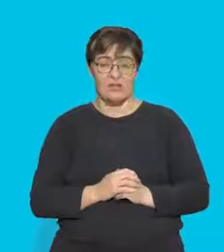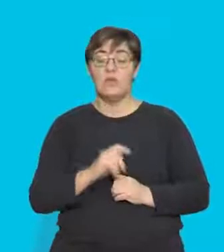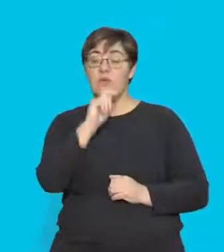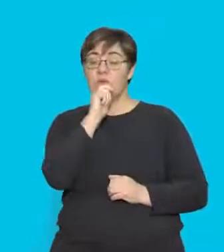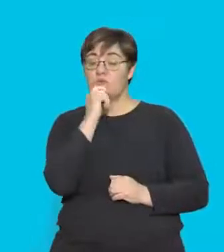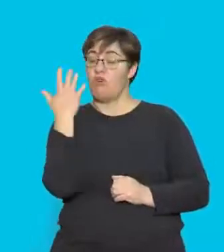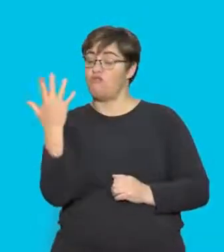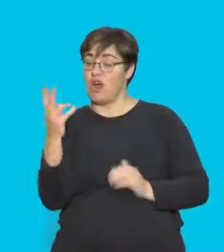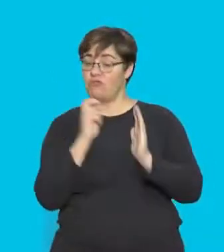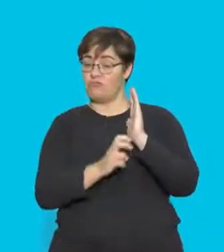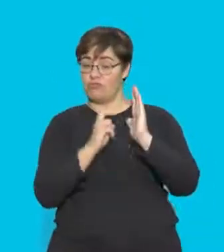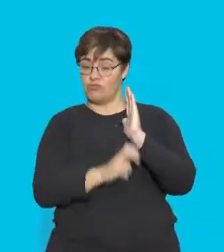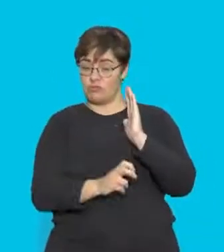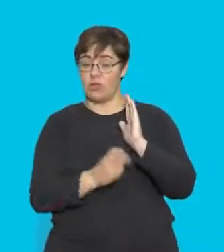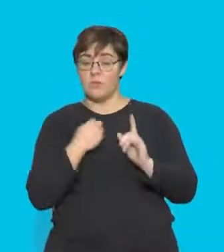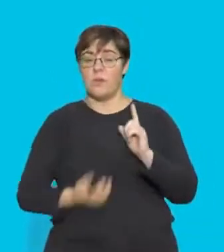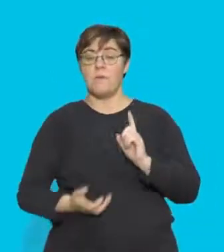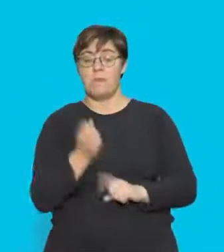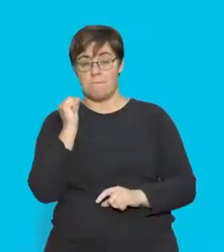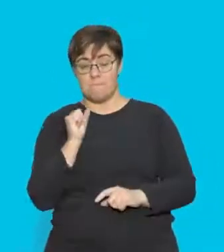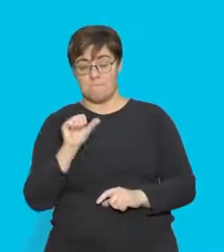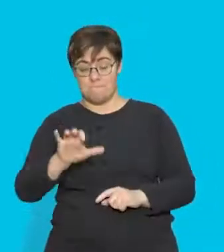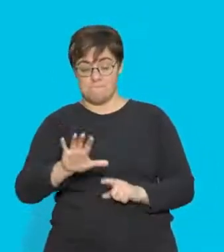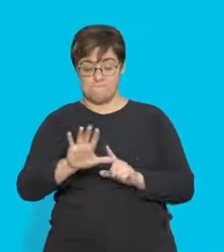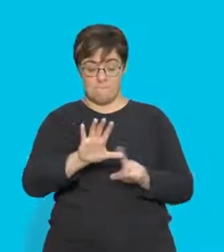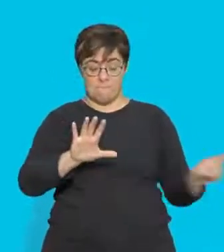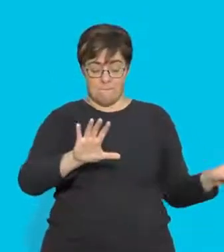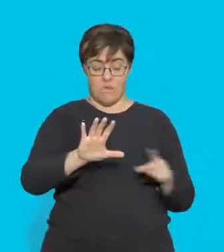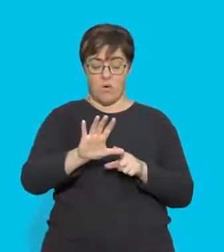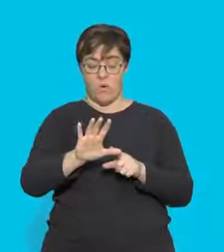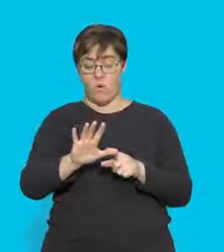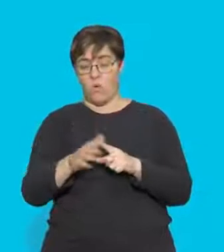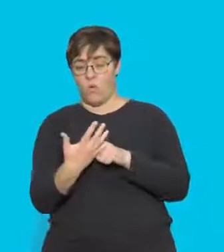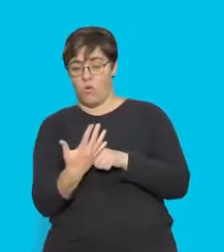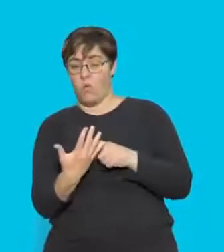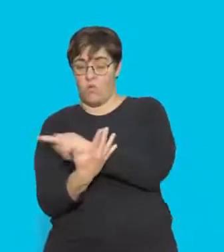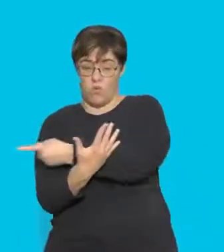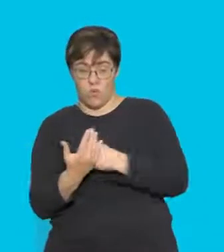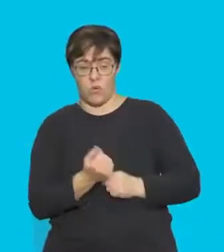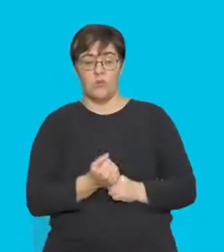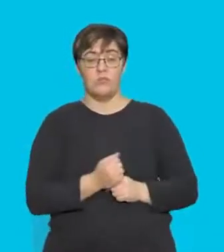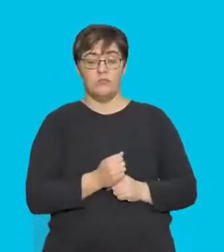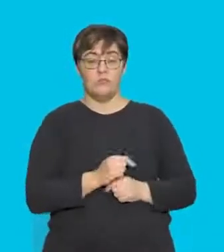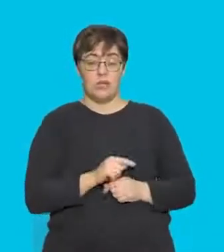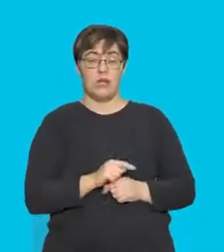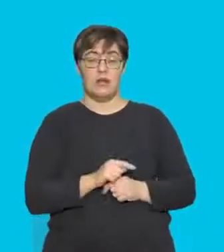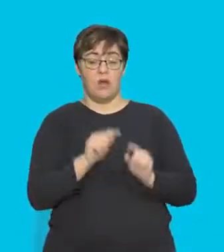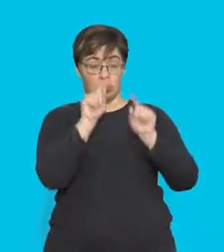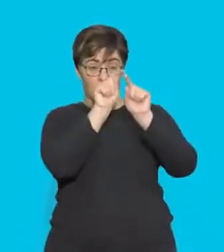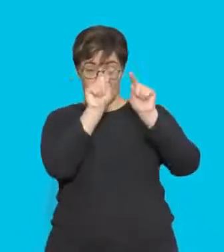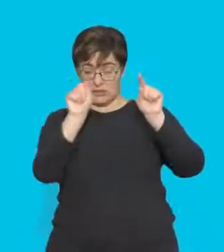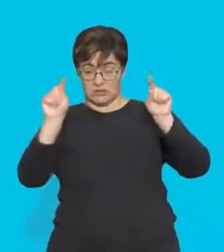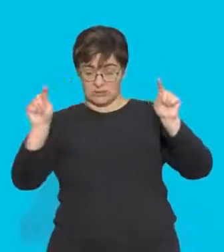right-hand rule to find the current and field direction, and we use dots and crosses to represent